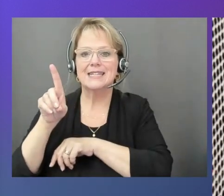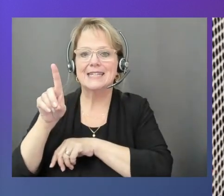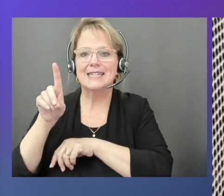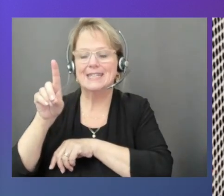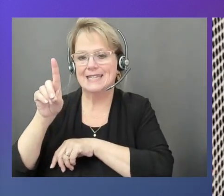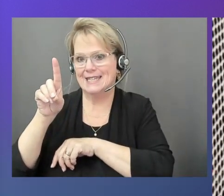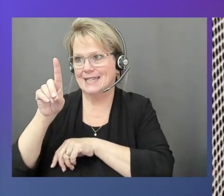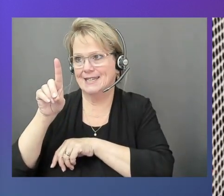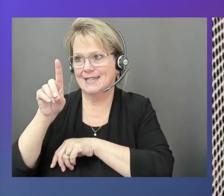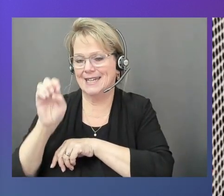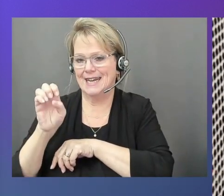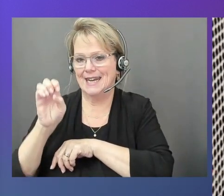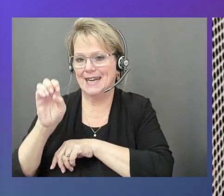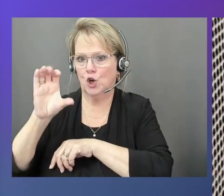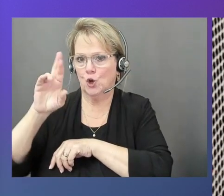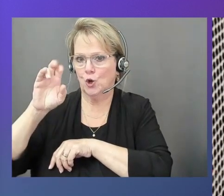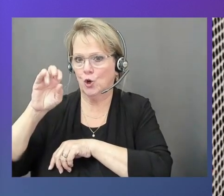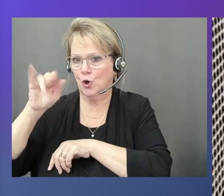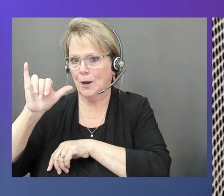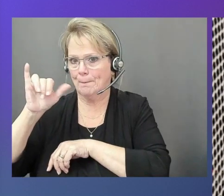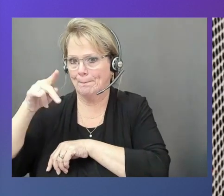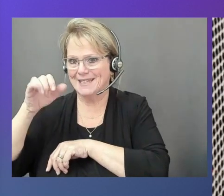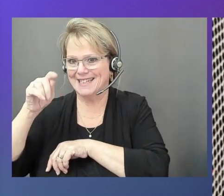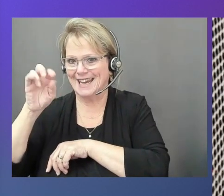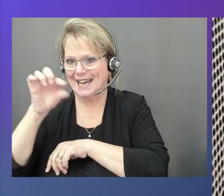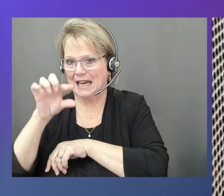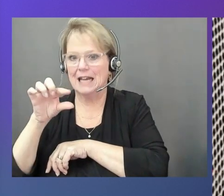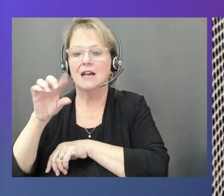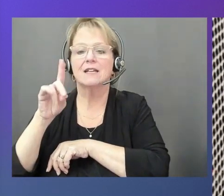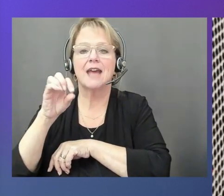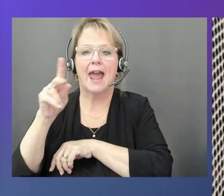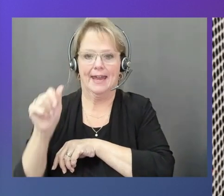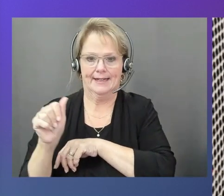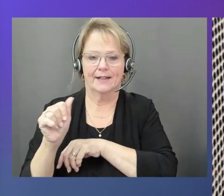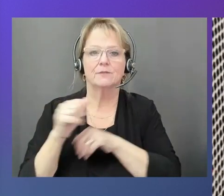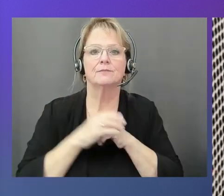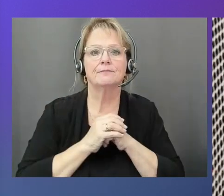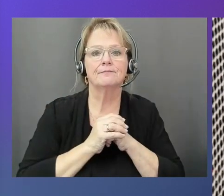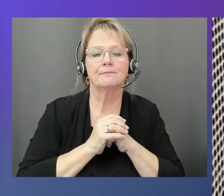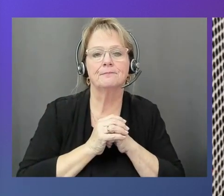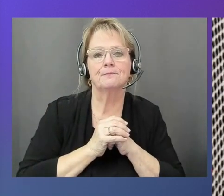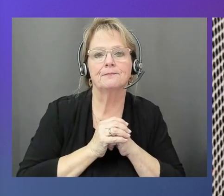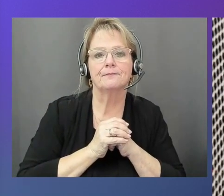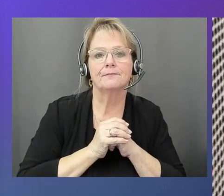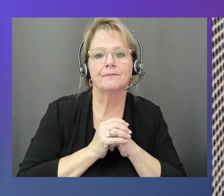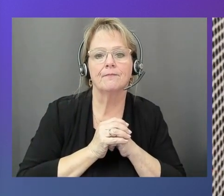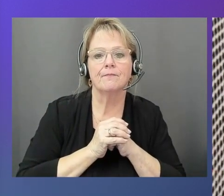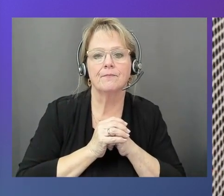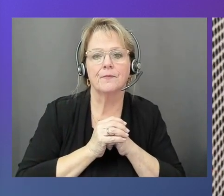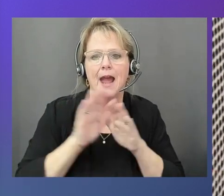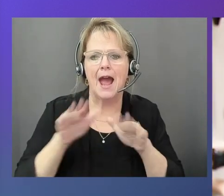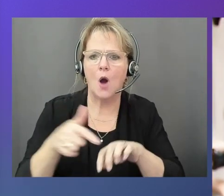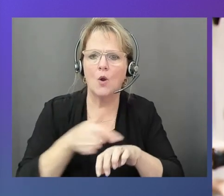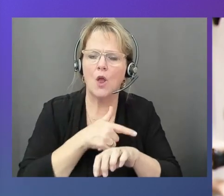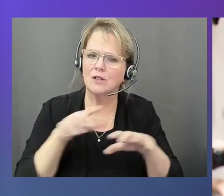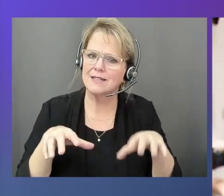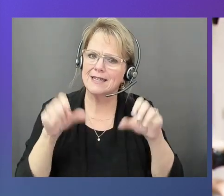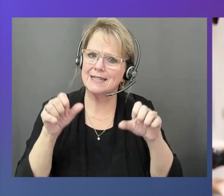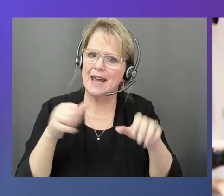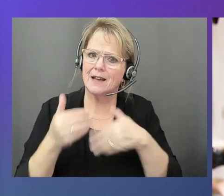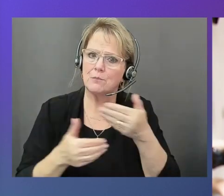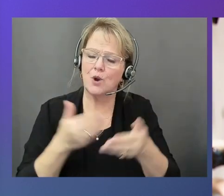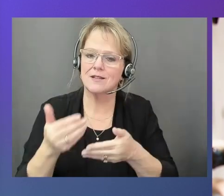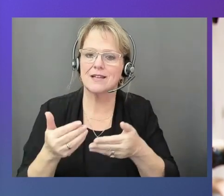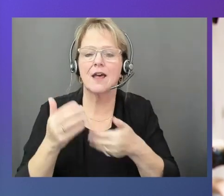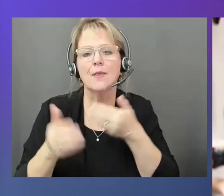would have access to the device, they would not have access to the data. And how long is it going to be decryption for? Yeah, so it's like the process